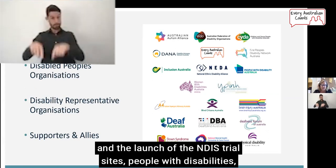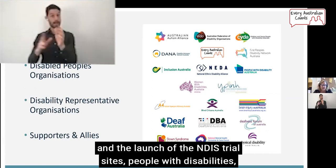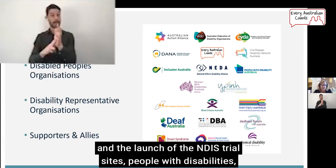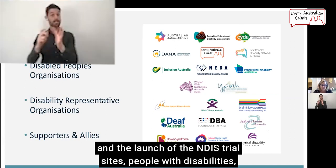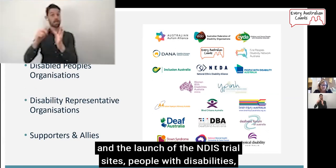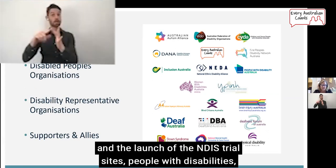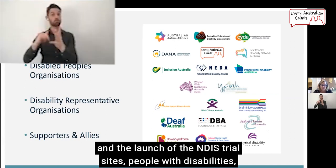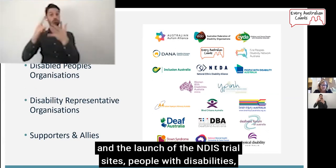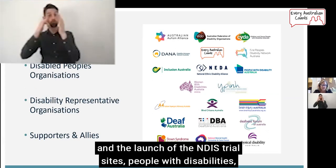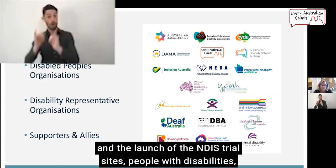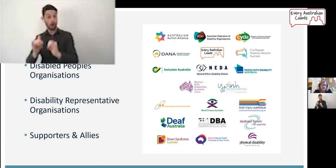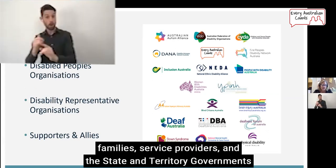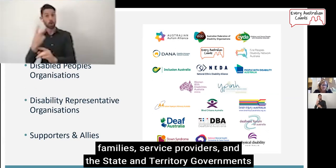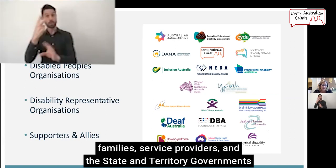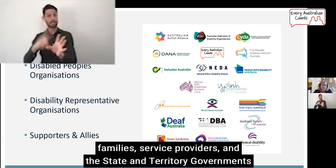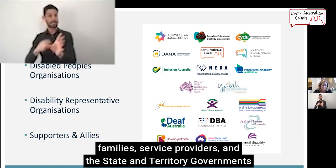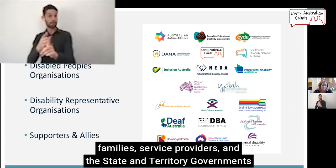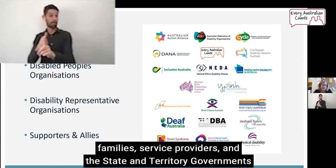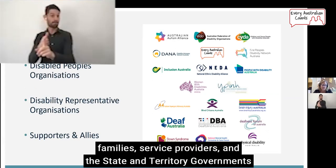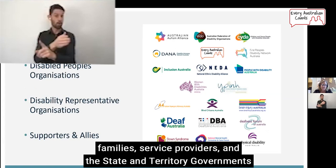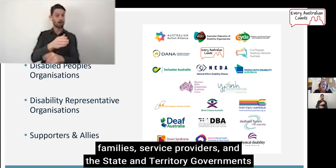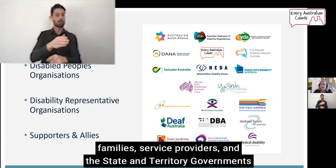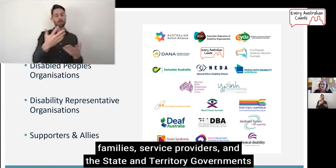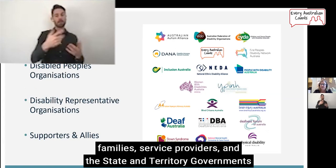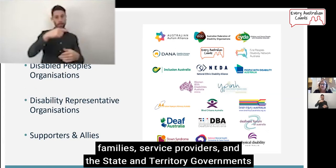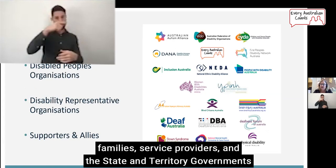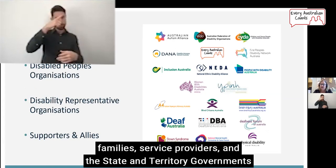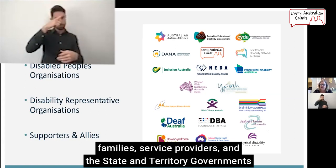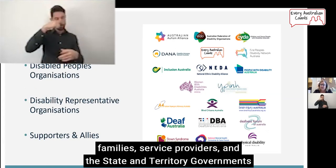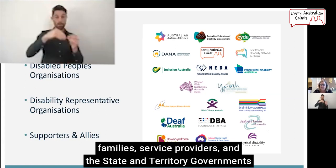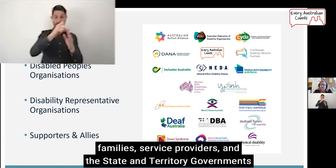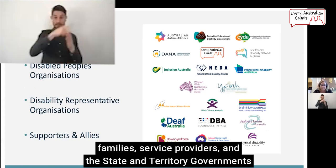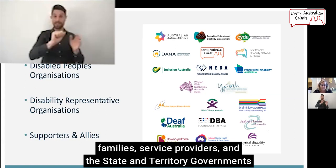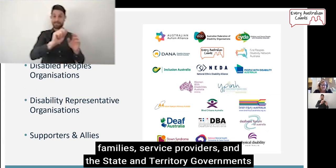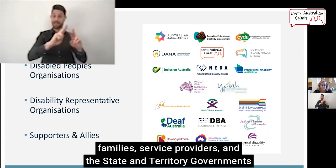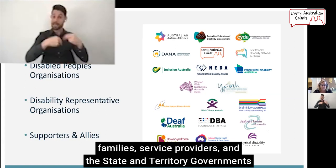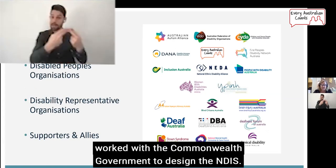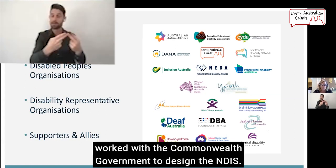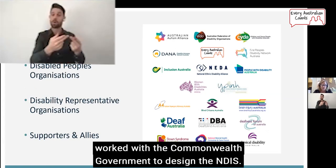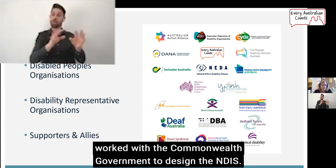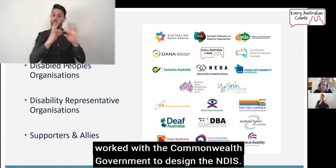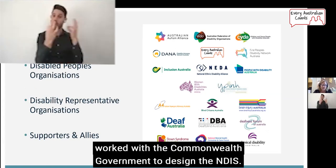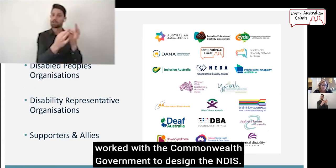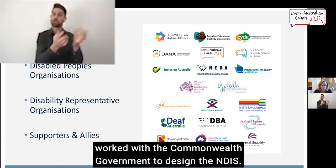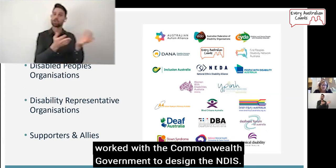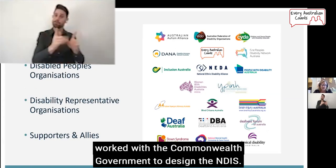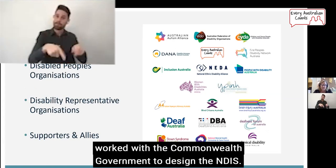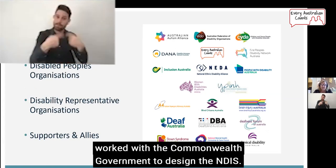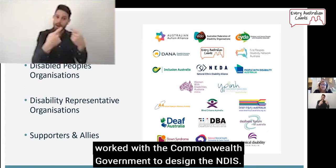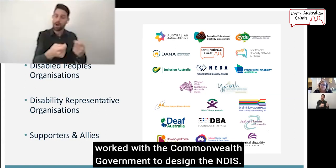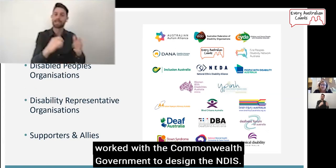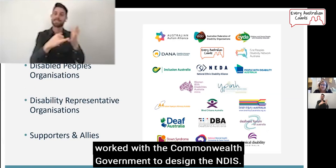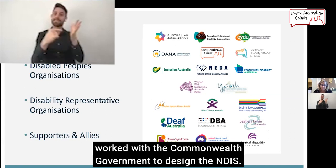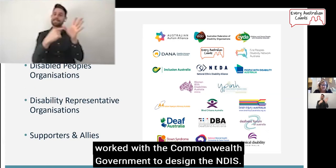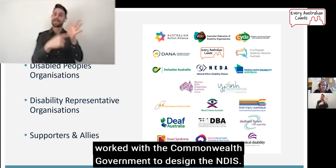sites, people with disabilities, families, service providers and the State and Territory Governments worked with the Commonwealth Government